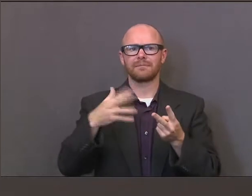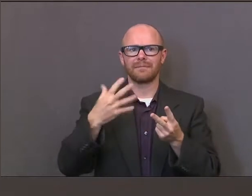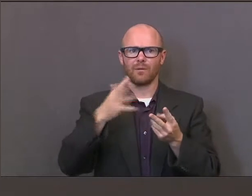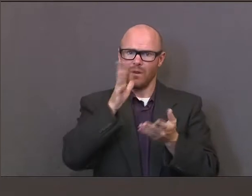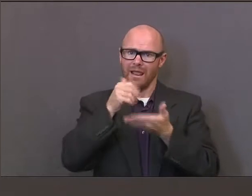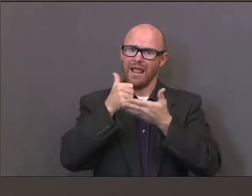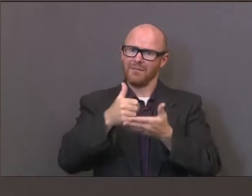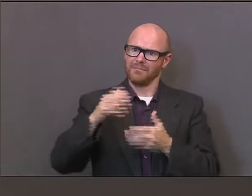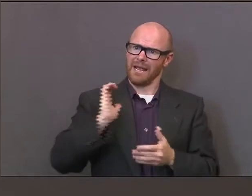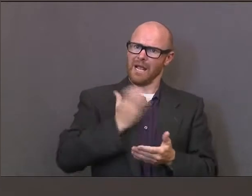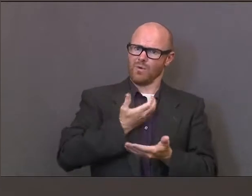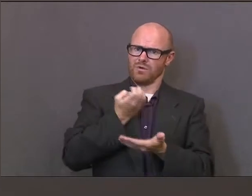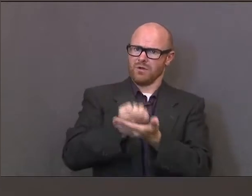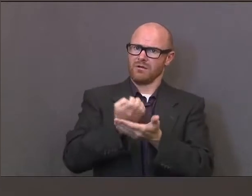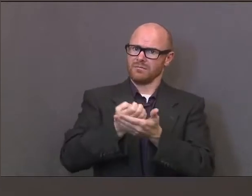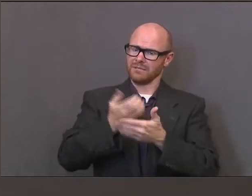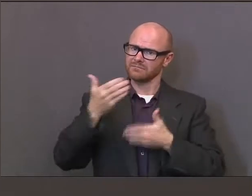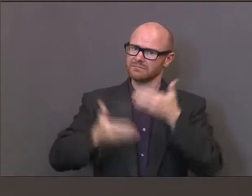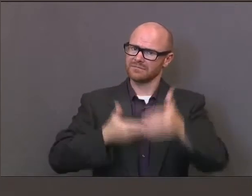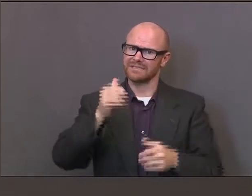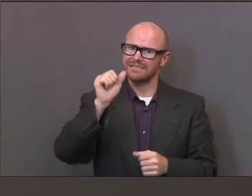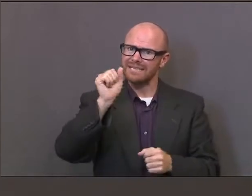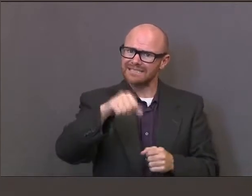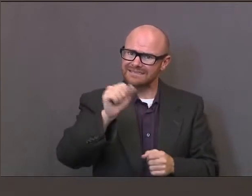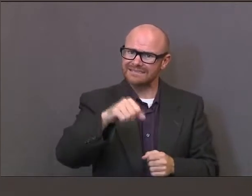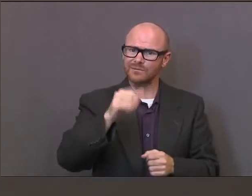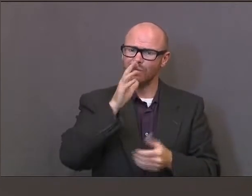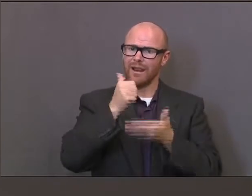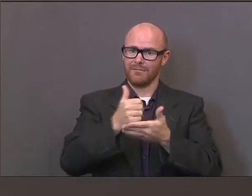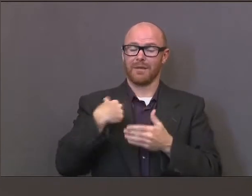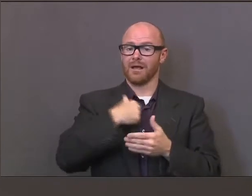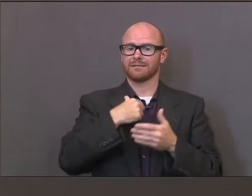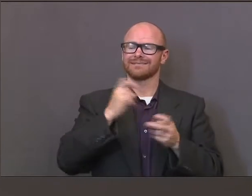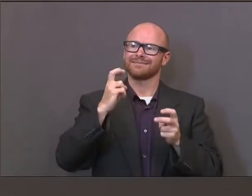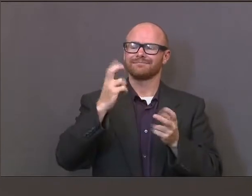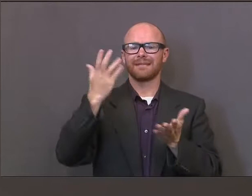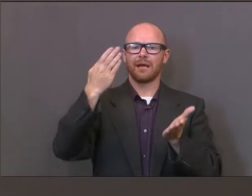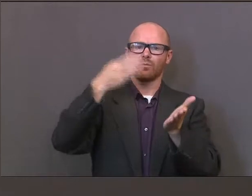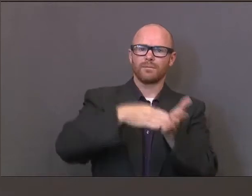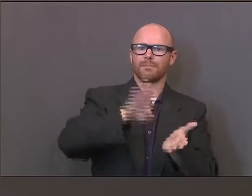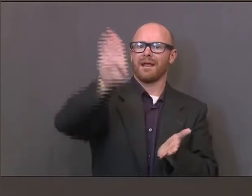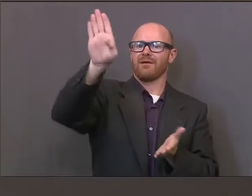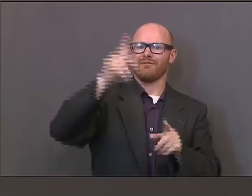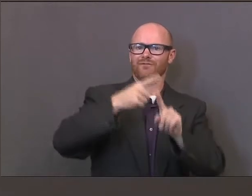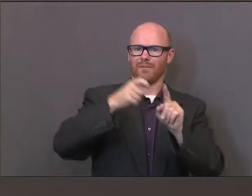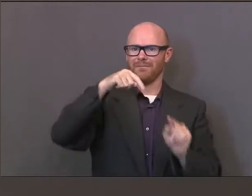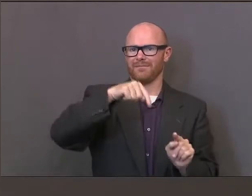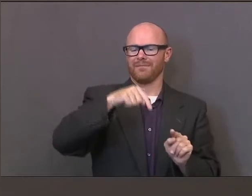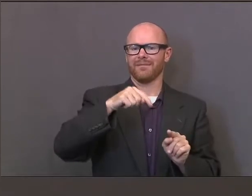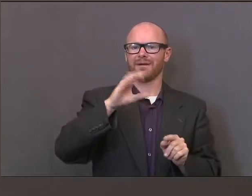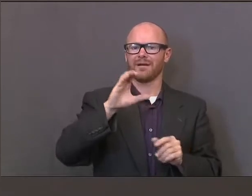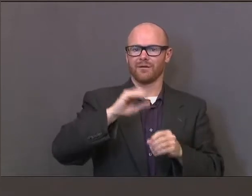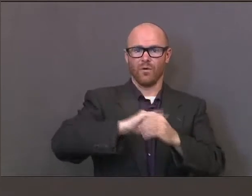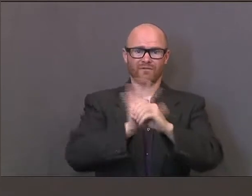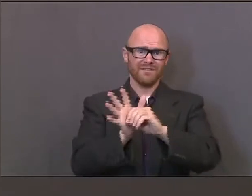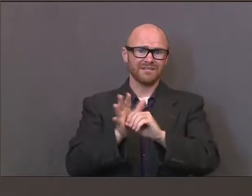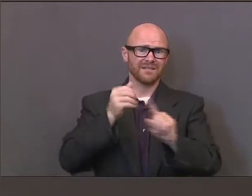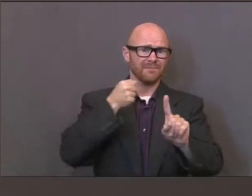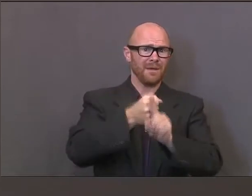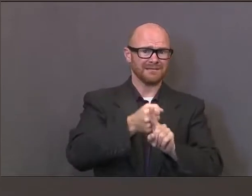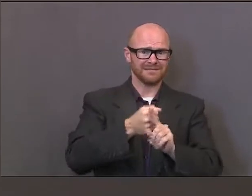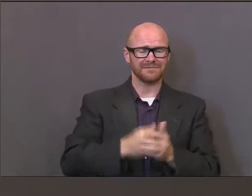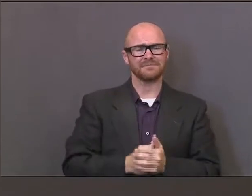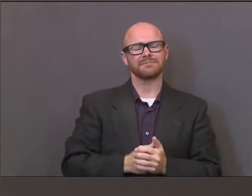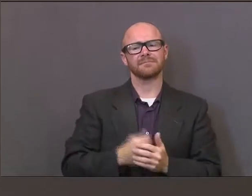help keep the economy going and rebound, in fact, from where it's at currently. And we'll be mindful of